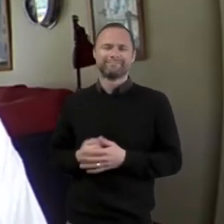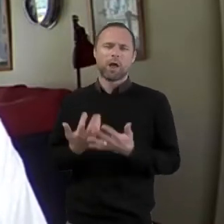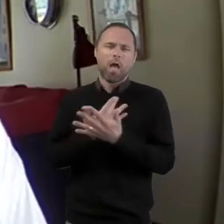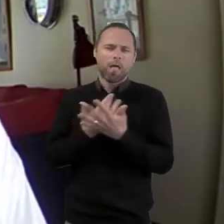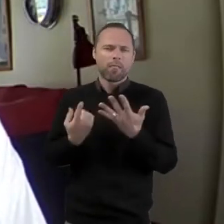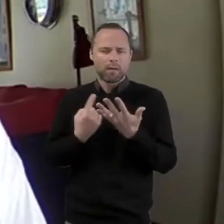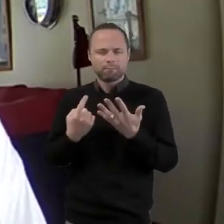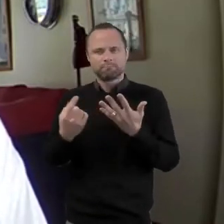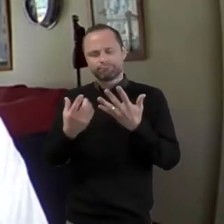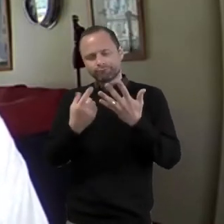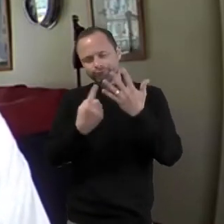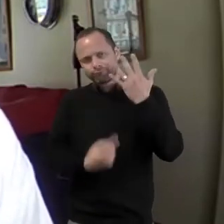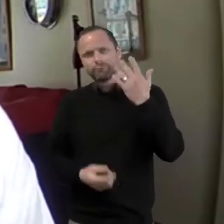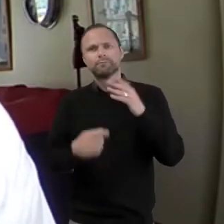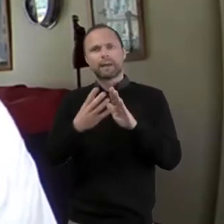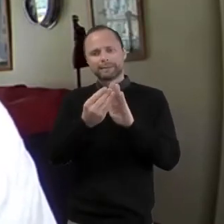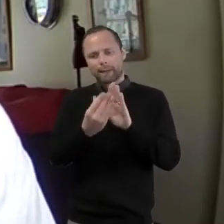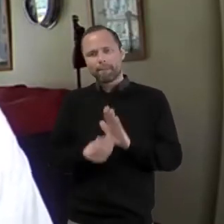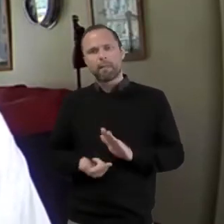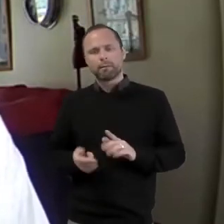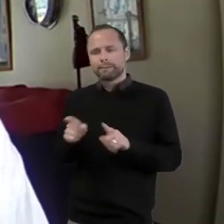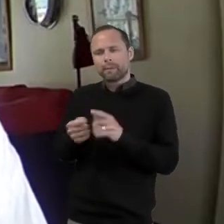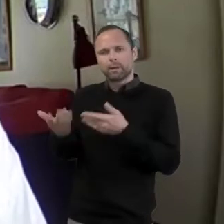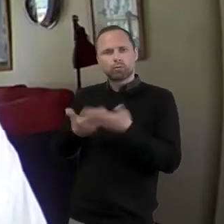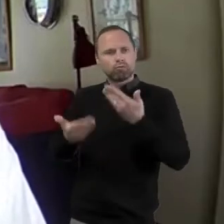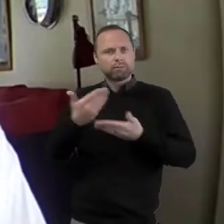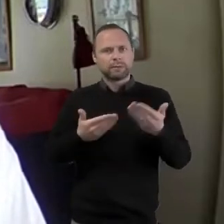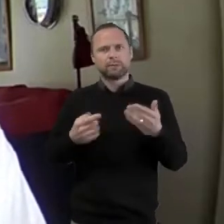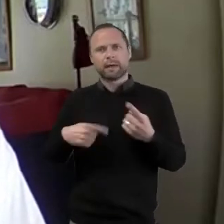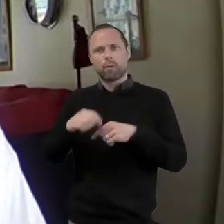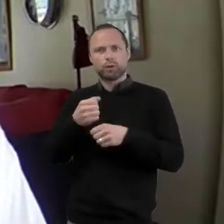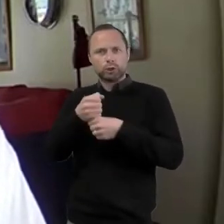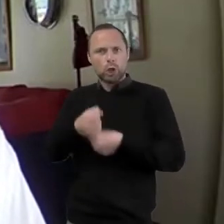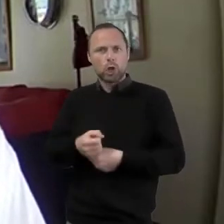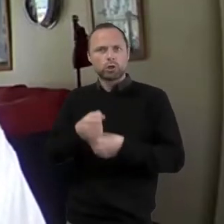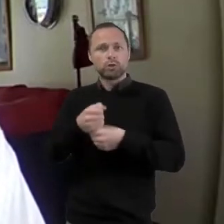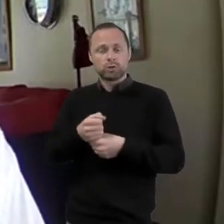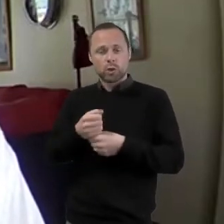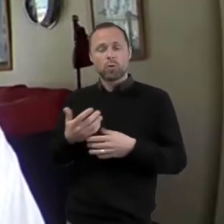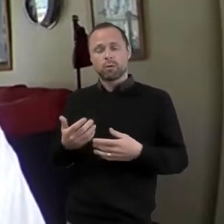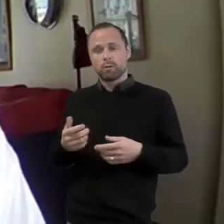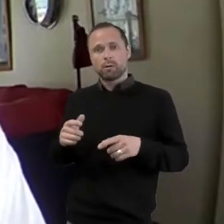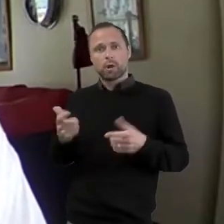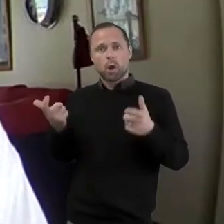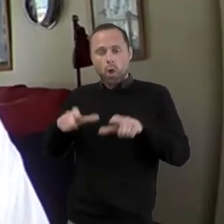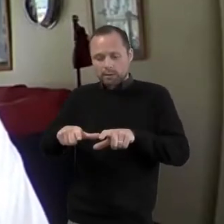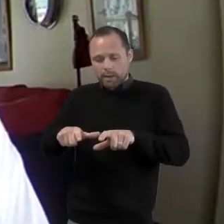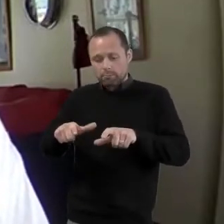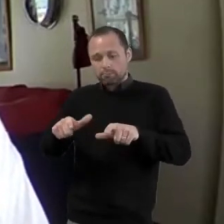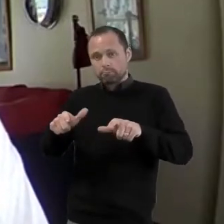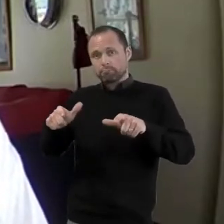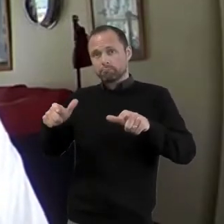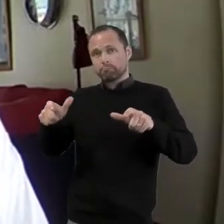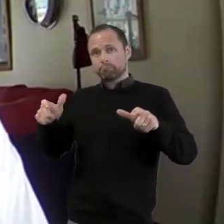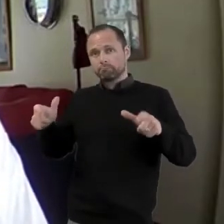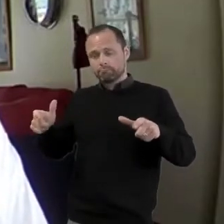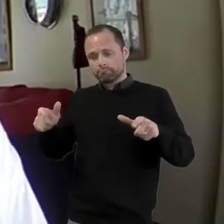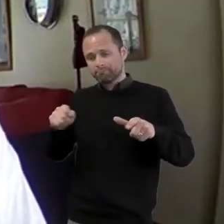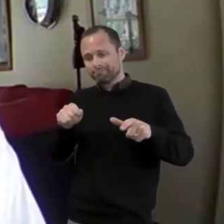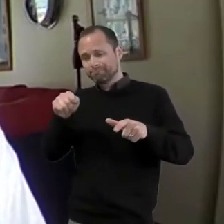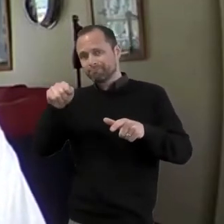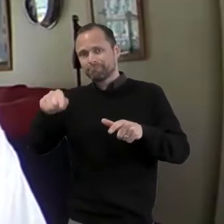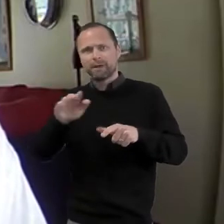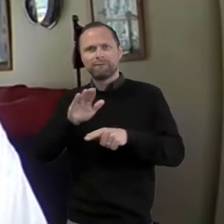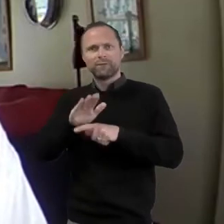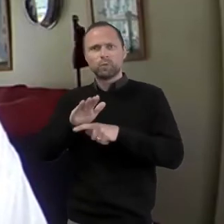all our churches. So as we come out of this latest lockdown and as we look to the